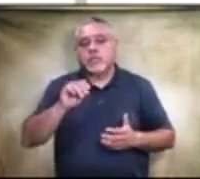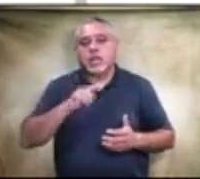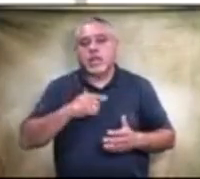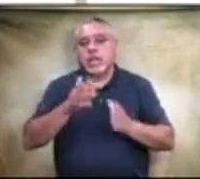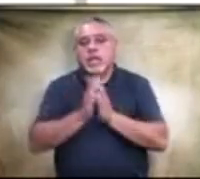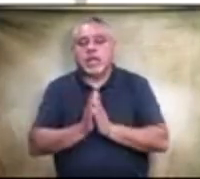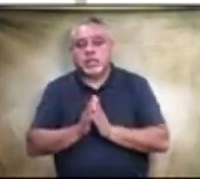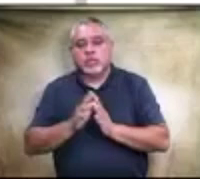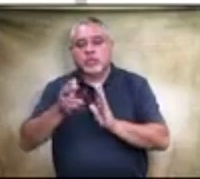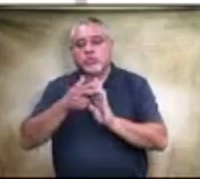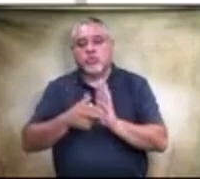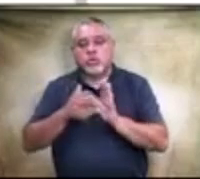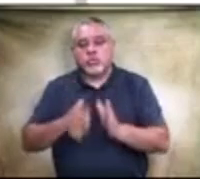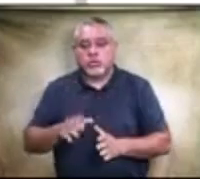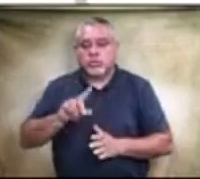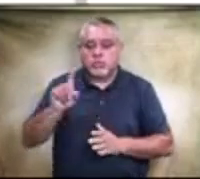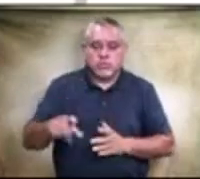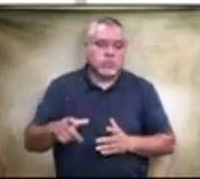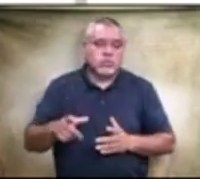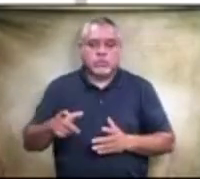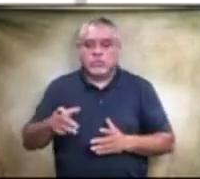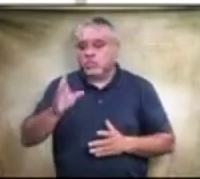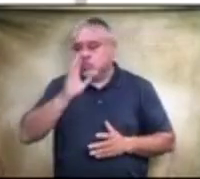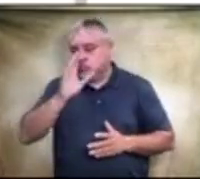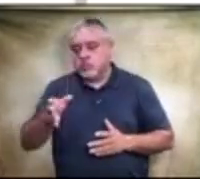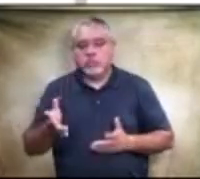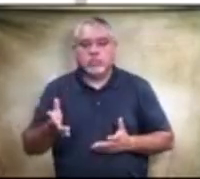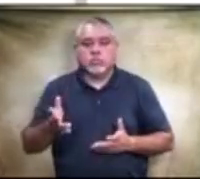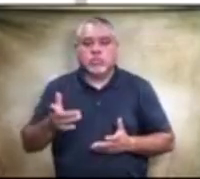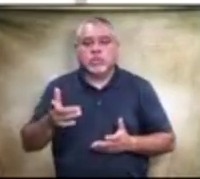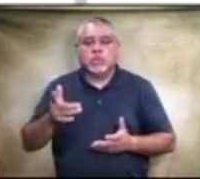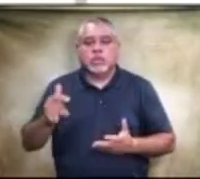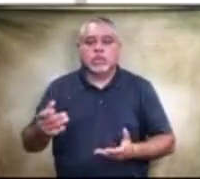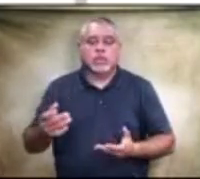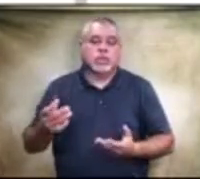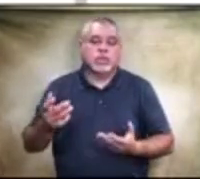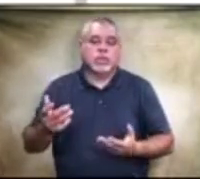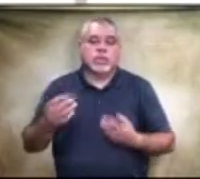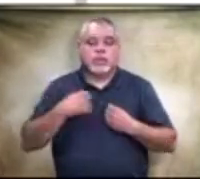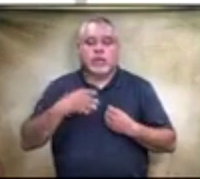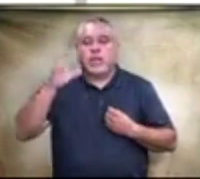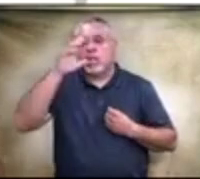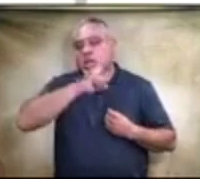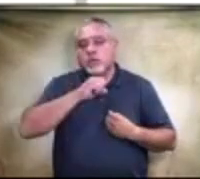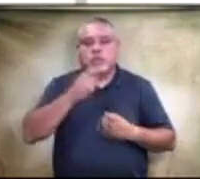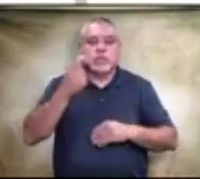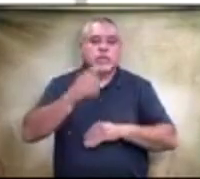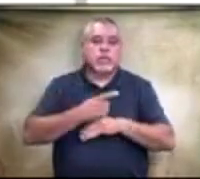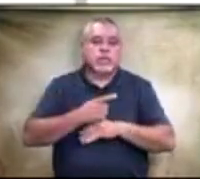contractor uh directly and can get a an estimated date to as soon as possible